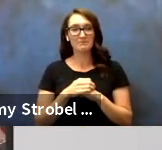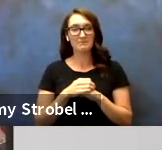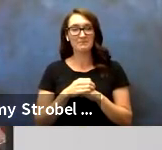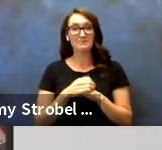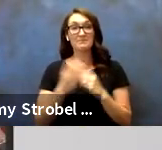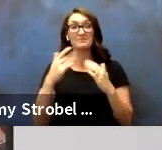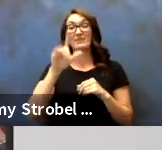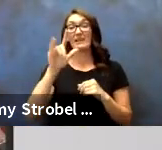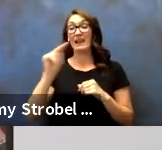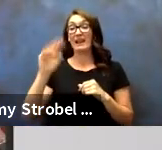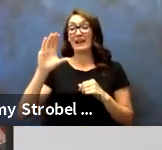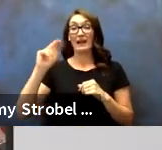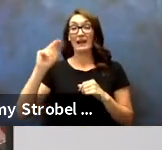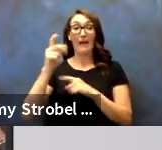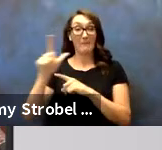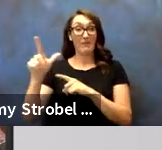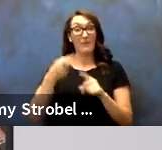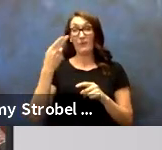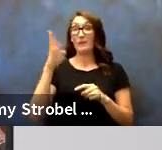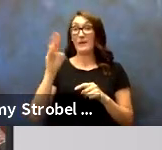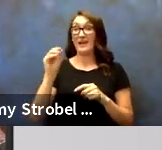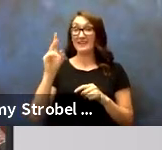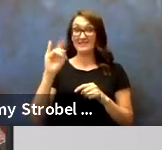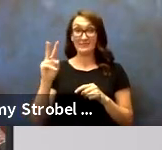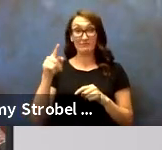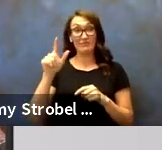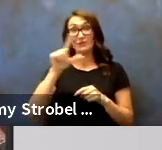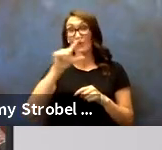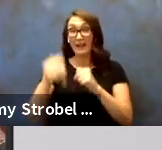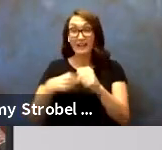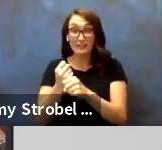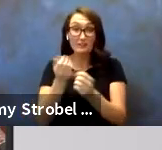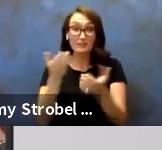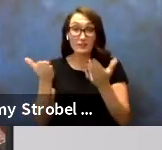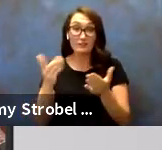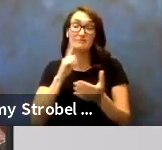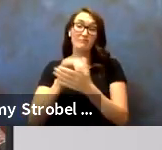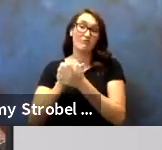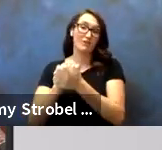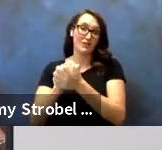Lynn Campbell, from Humanities, with 20 years of service. Congratulations, Lynn.